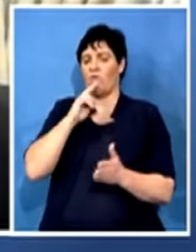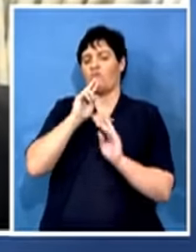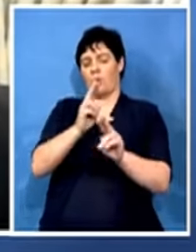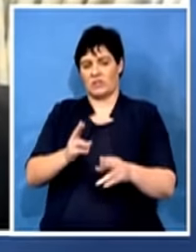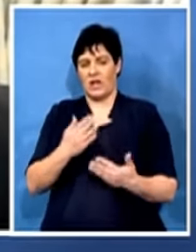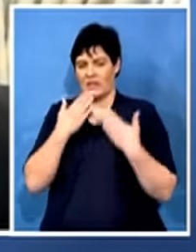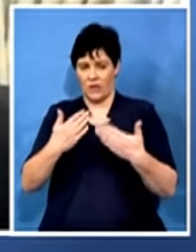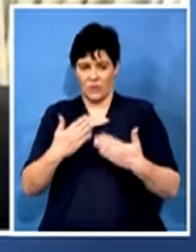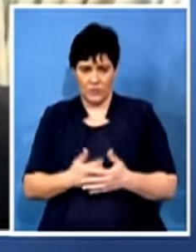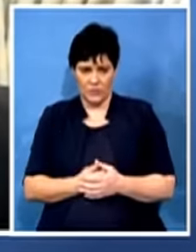rest for Ace Makashule.